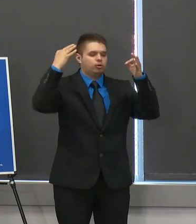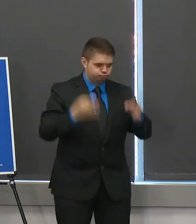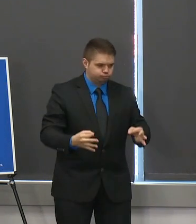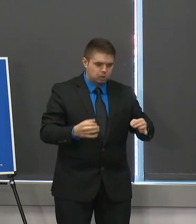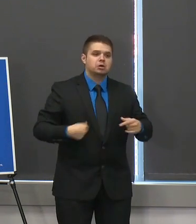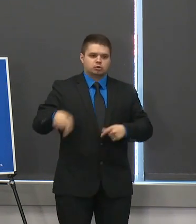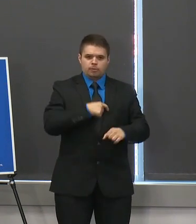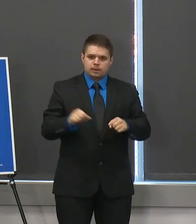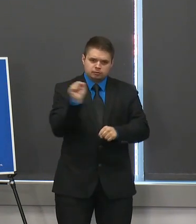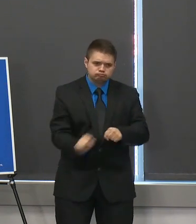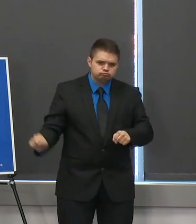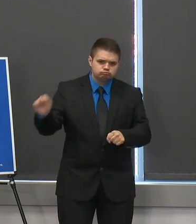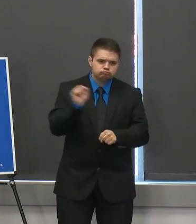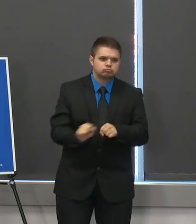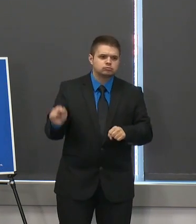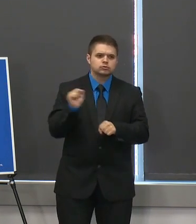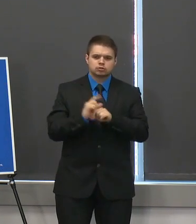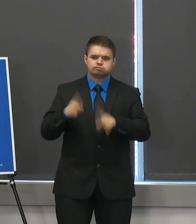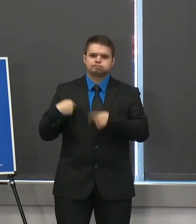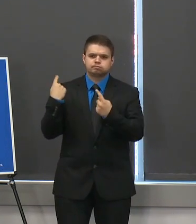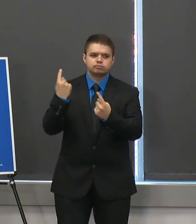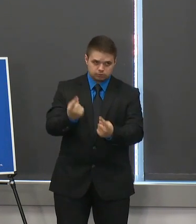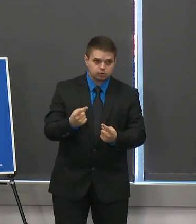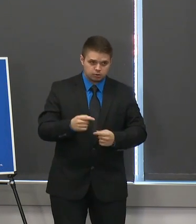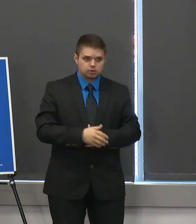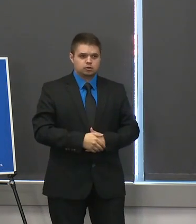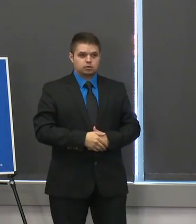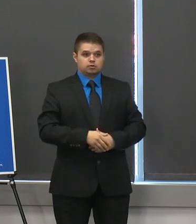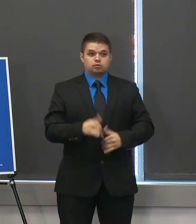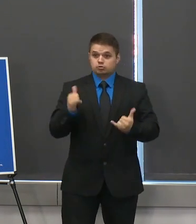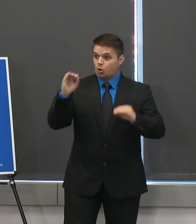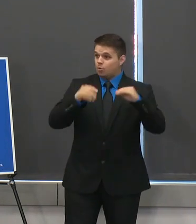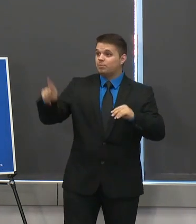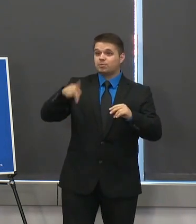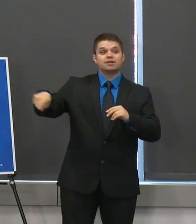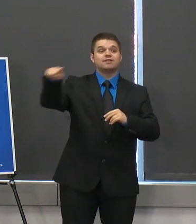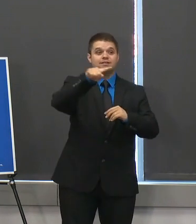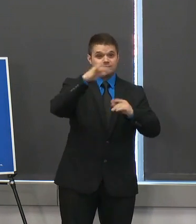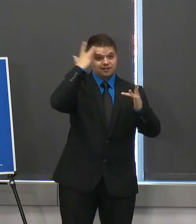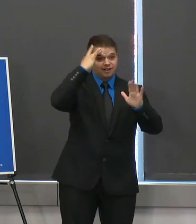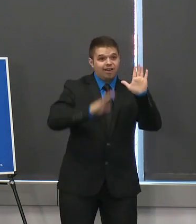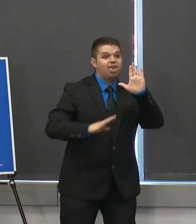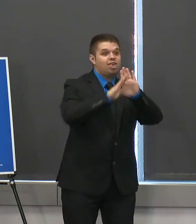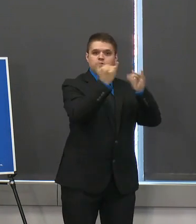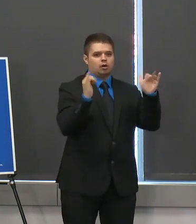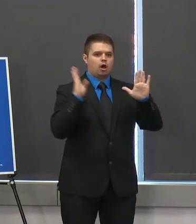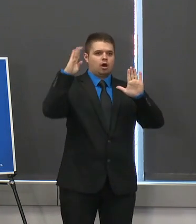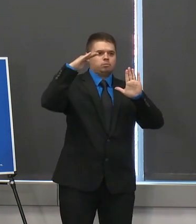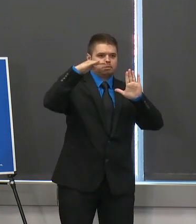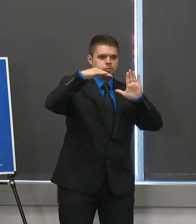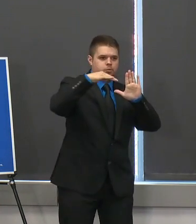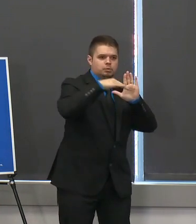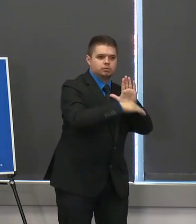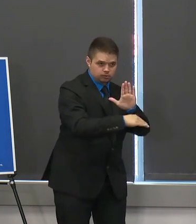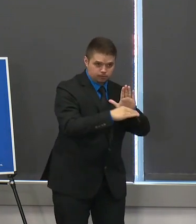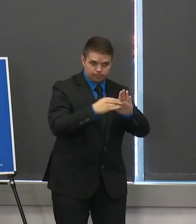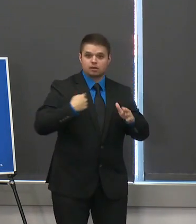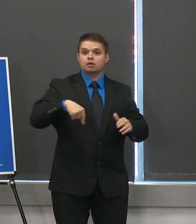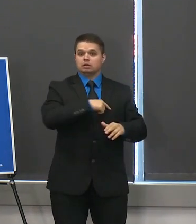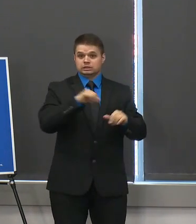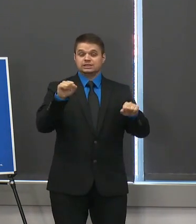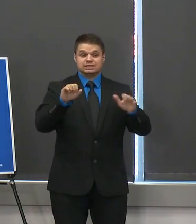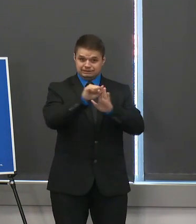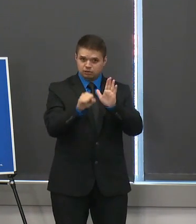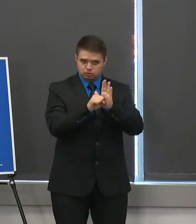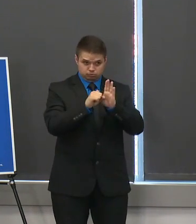oregon has successfully flattened the curve and we should be proud of our state for taking swift action as well as our health systems for great